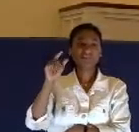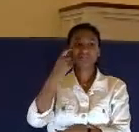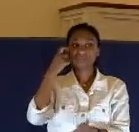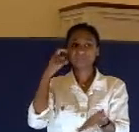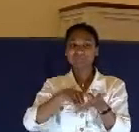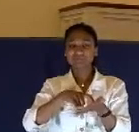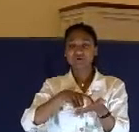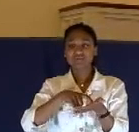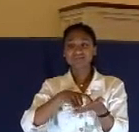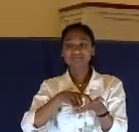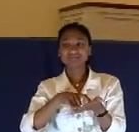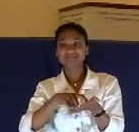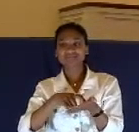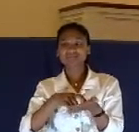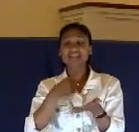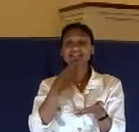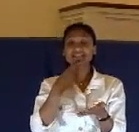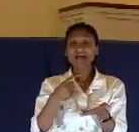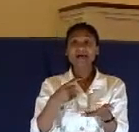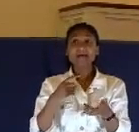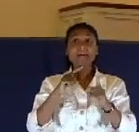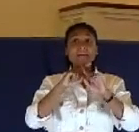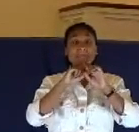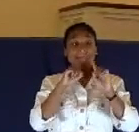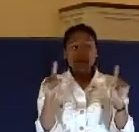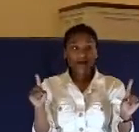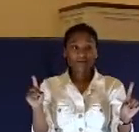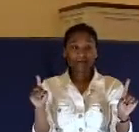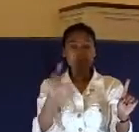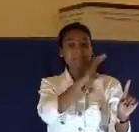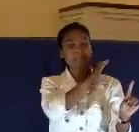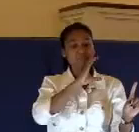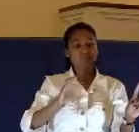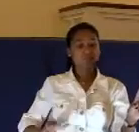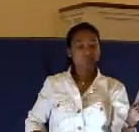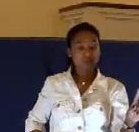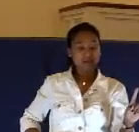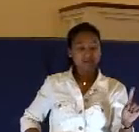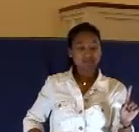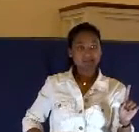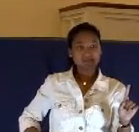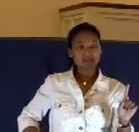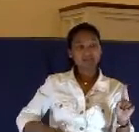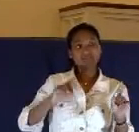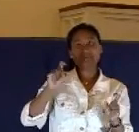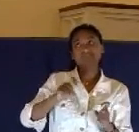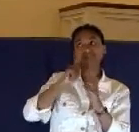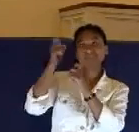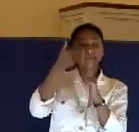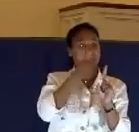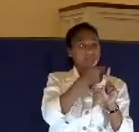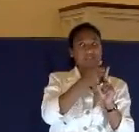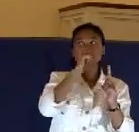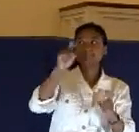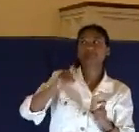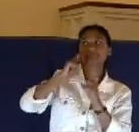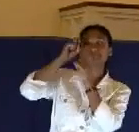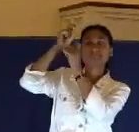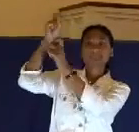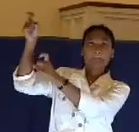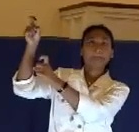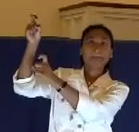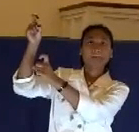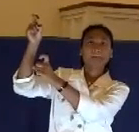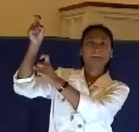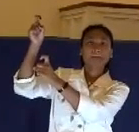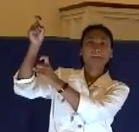at the end. But committed himself to him that judges what? Righteously.